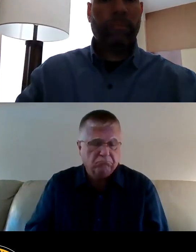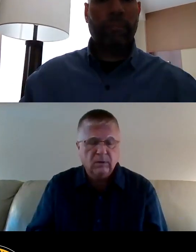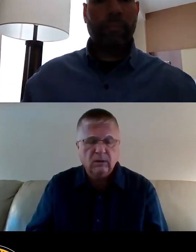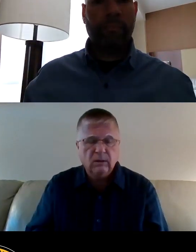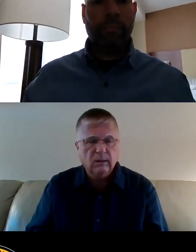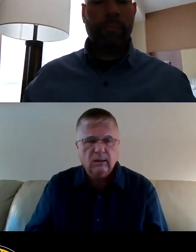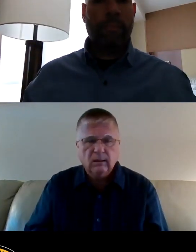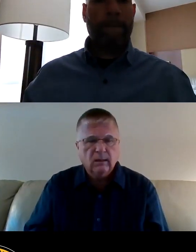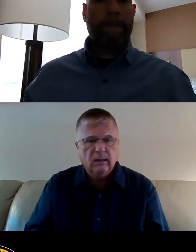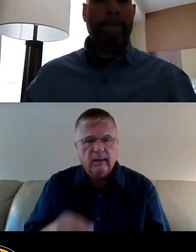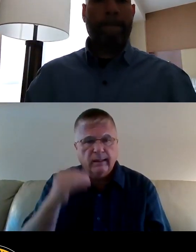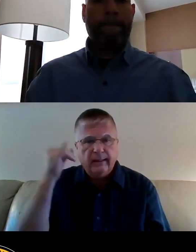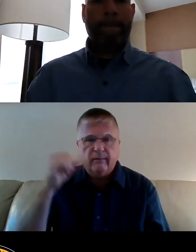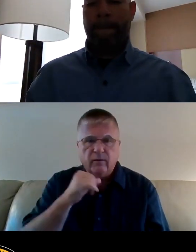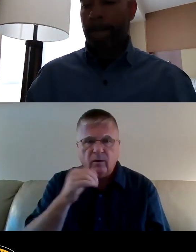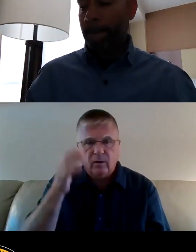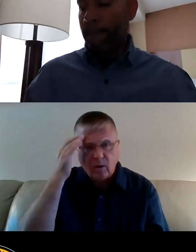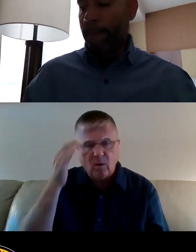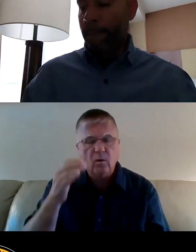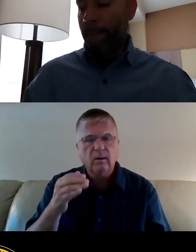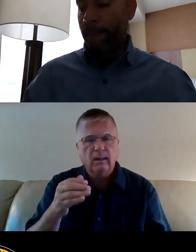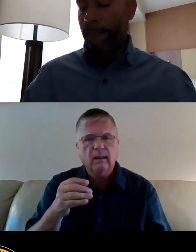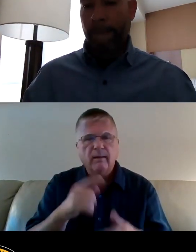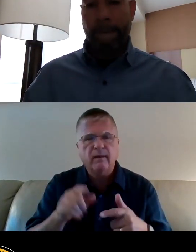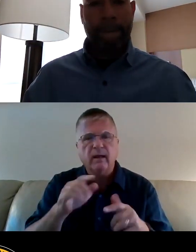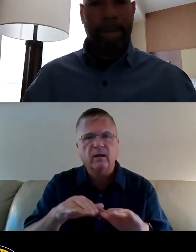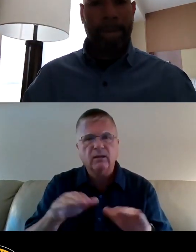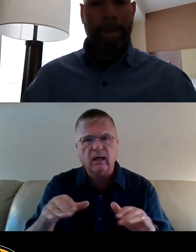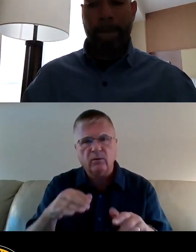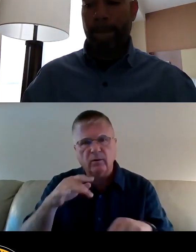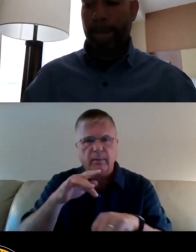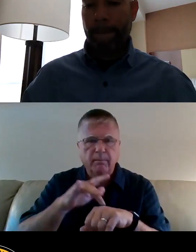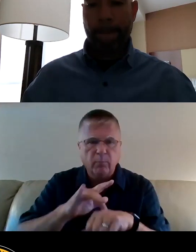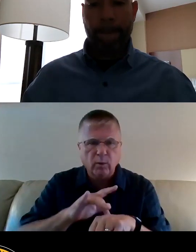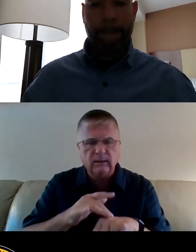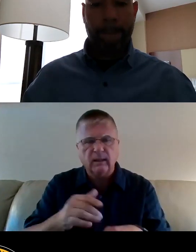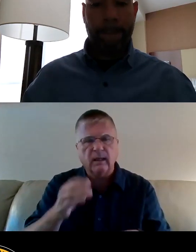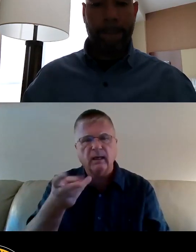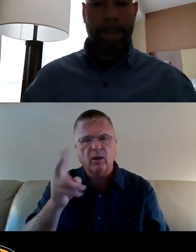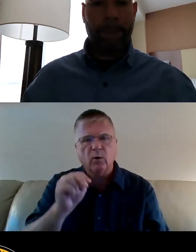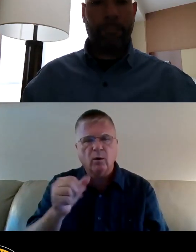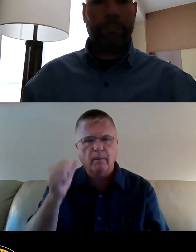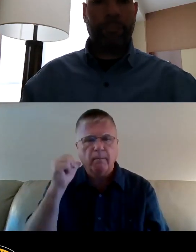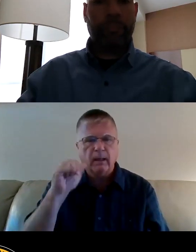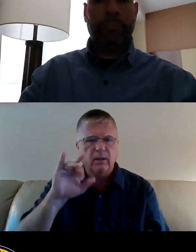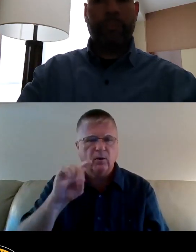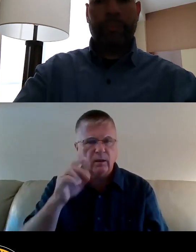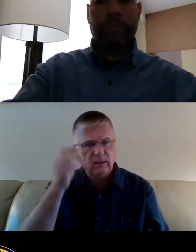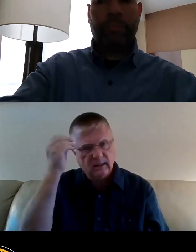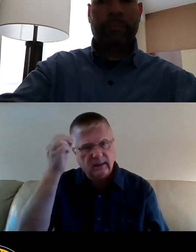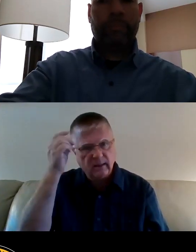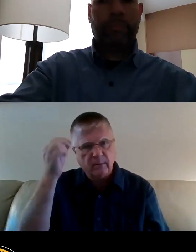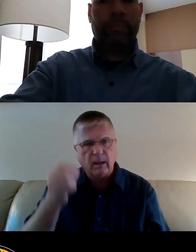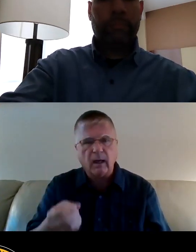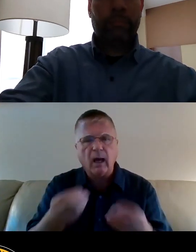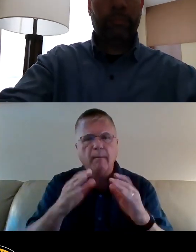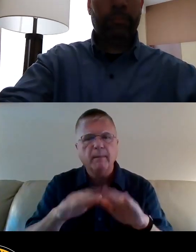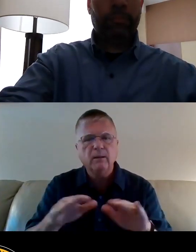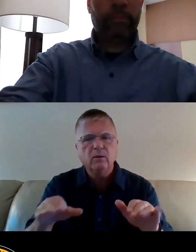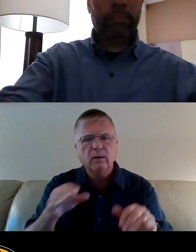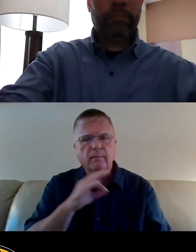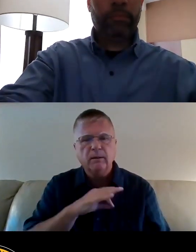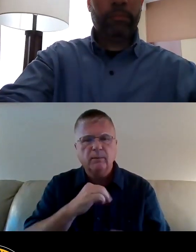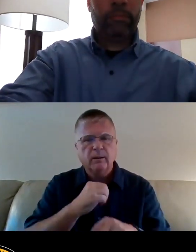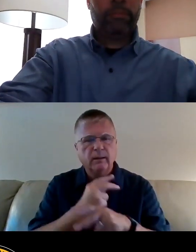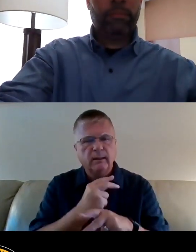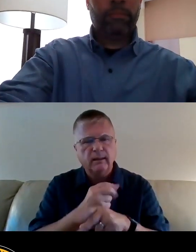Had we not known, our child would be essentially poisoned just in her own backyard. Just think about how many children in Pittsburgh you can keep